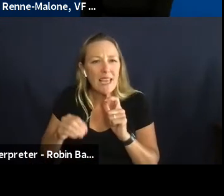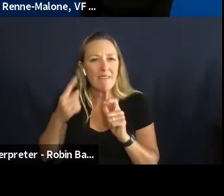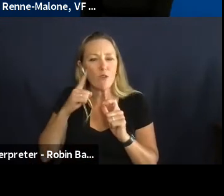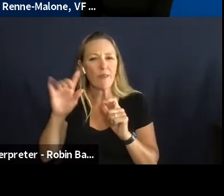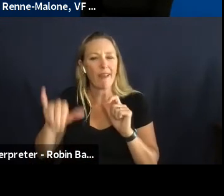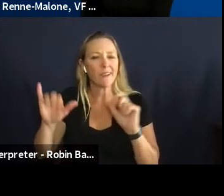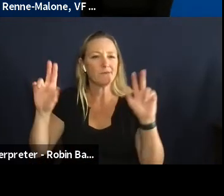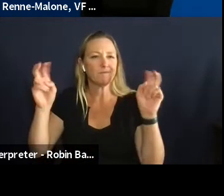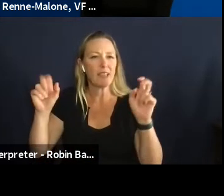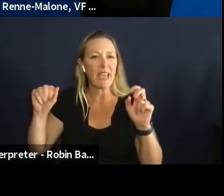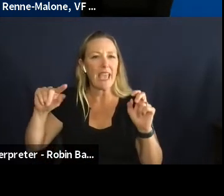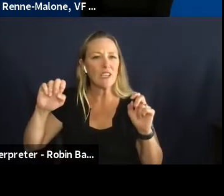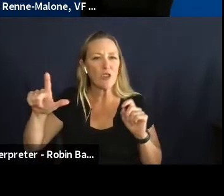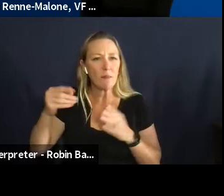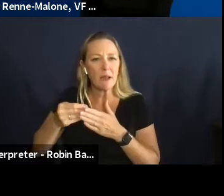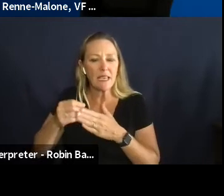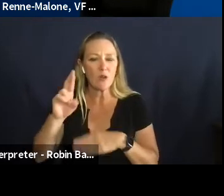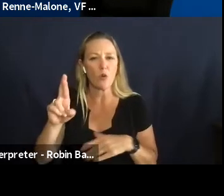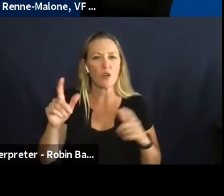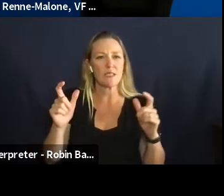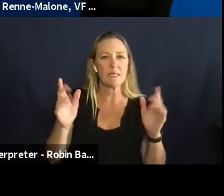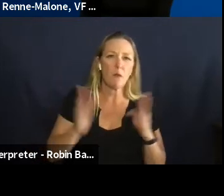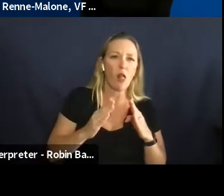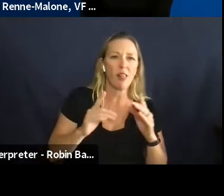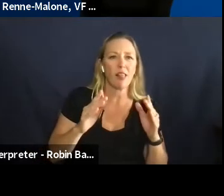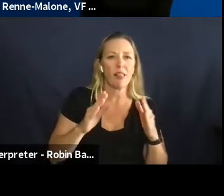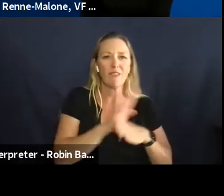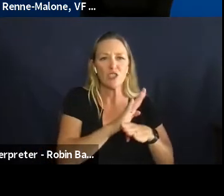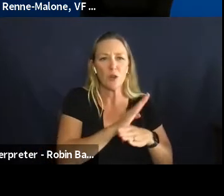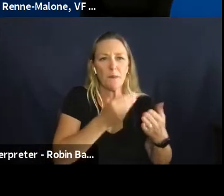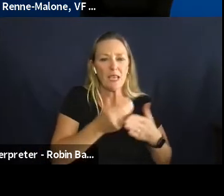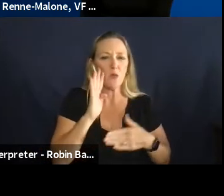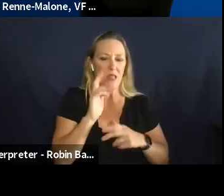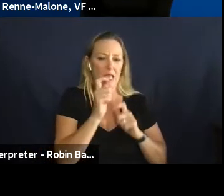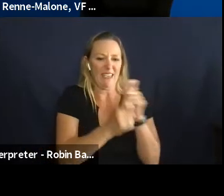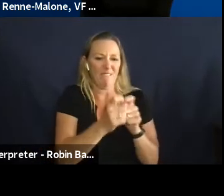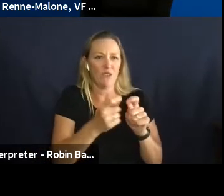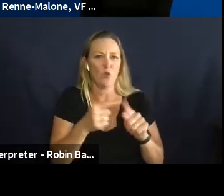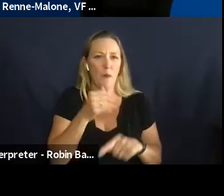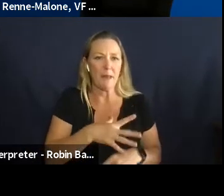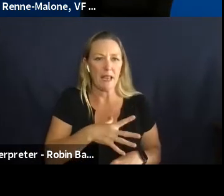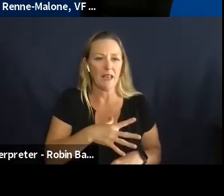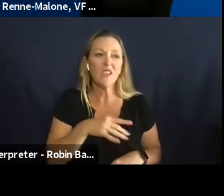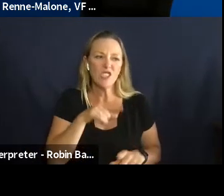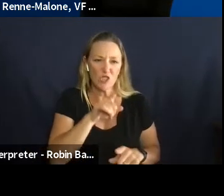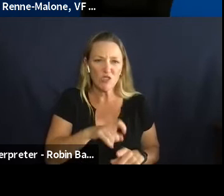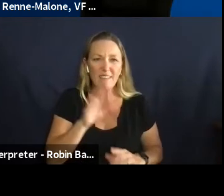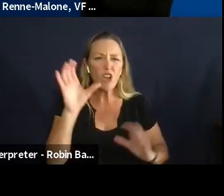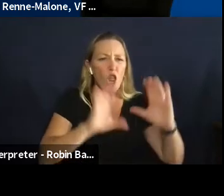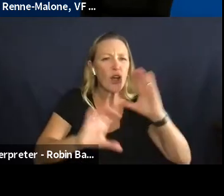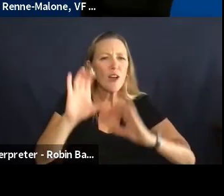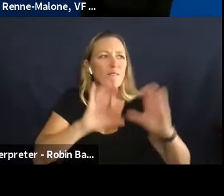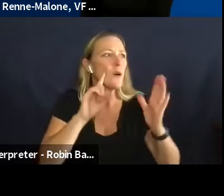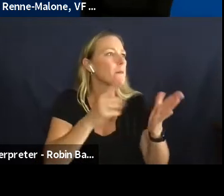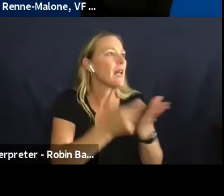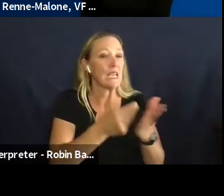to women so i say go and find that funding in different places it is there it just um you have to go